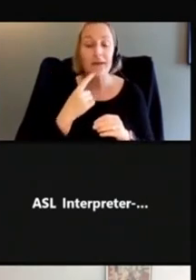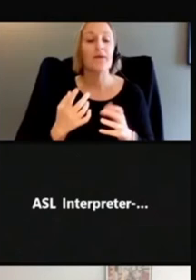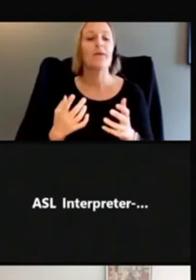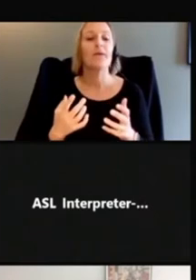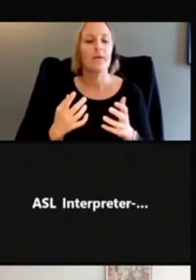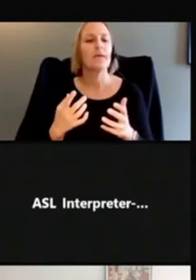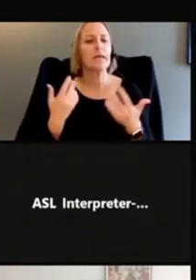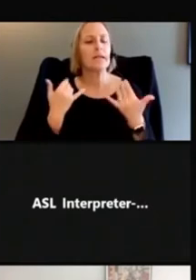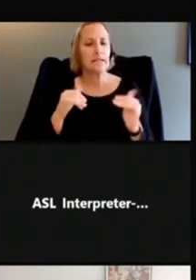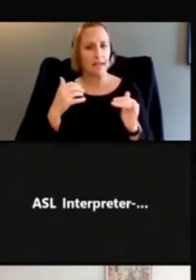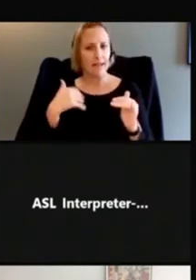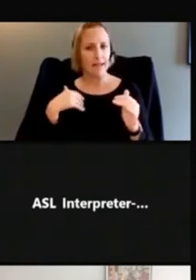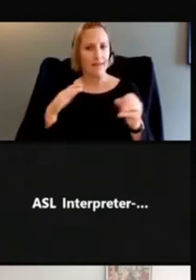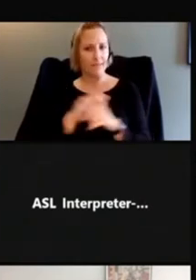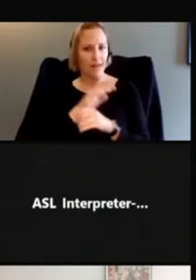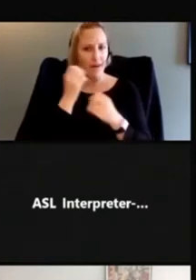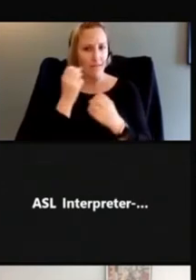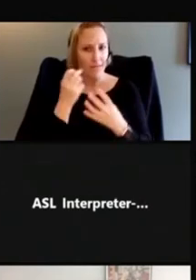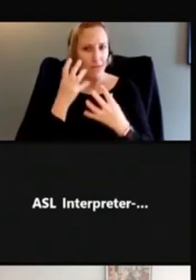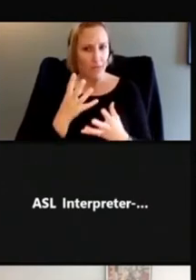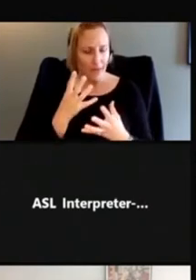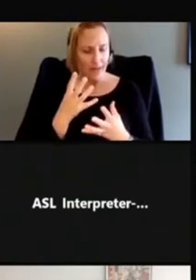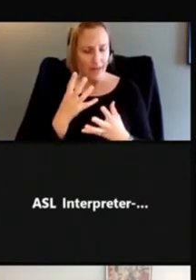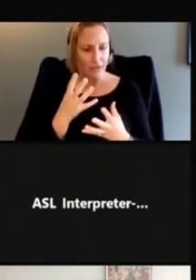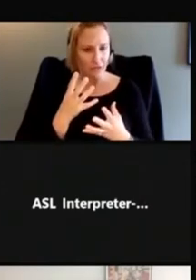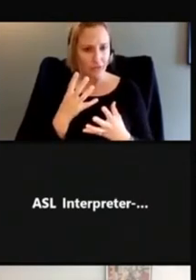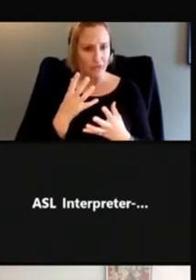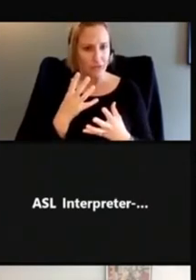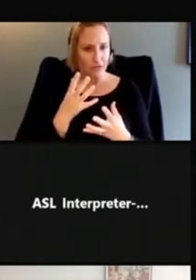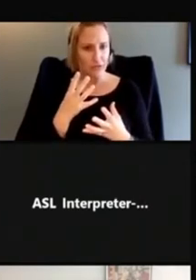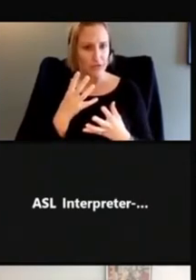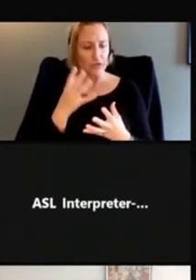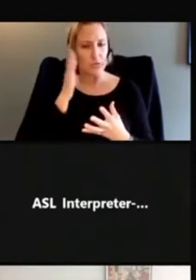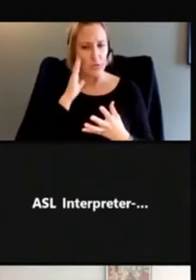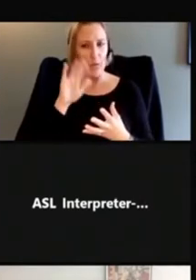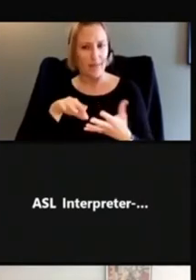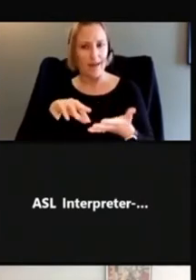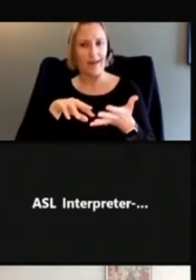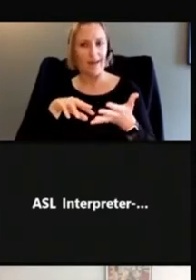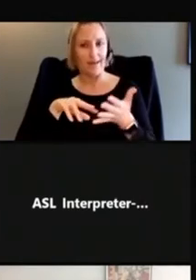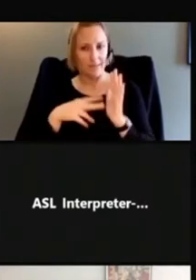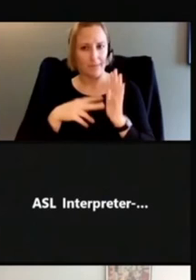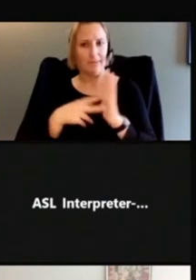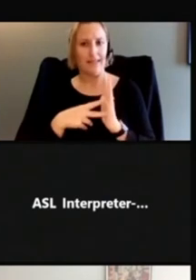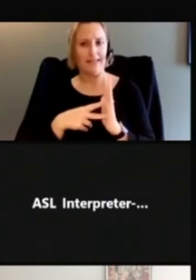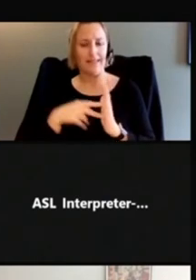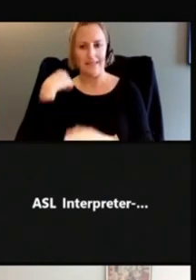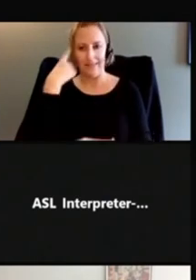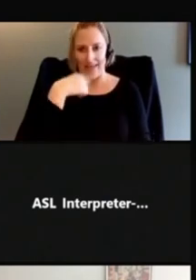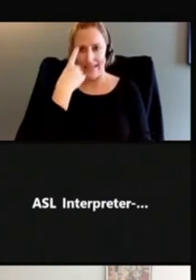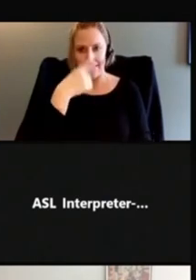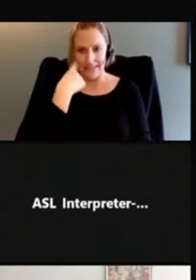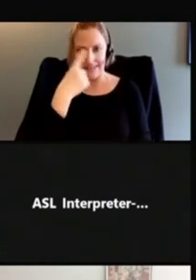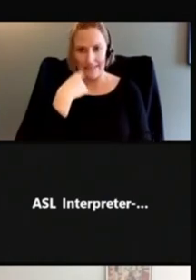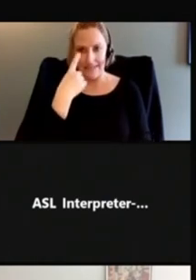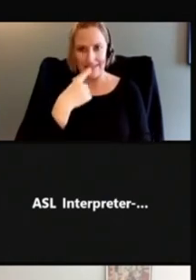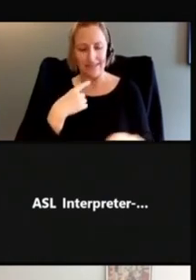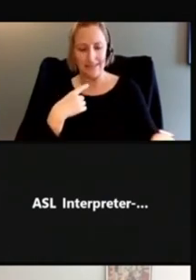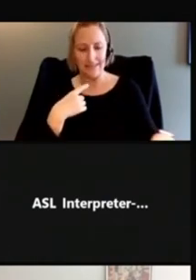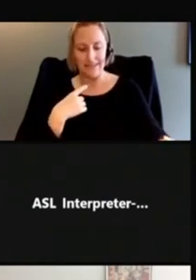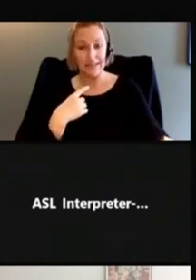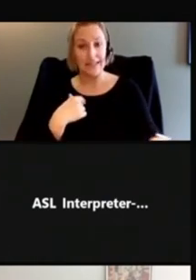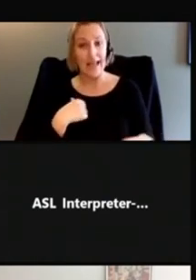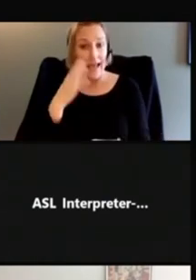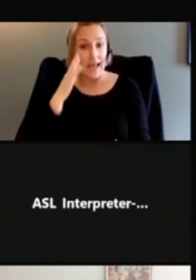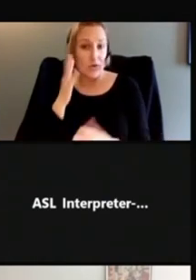gives you enough information and gives your brain enough information to say, that's a face. And I know what a face